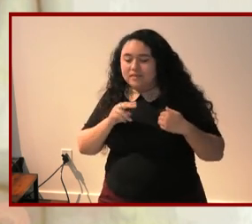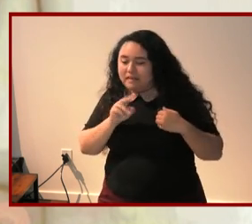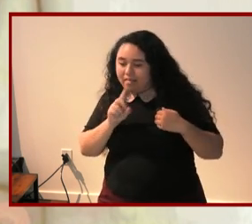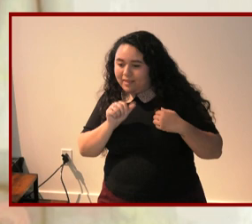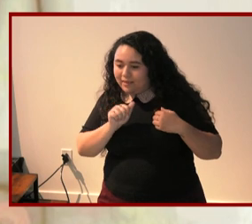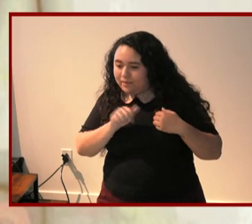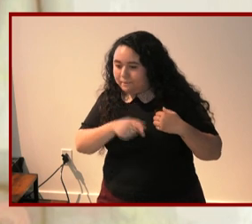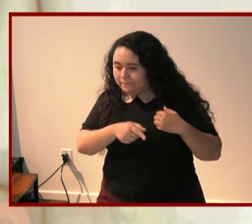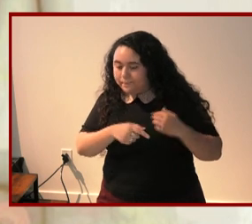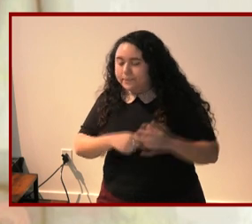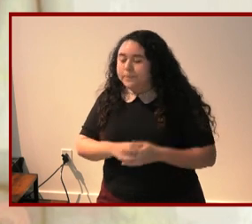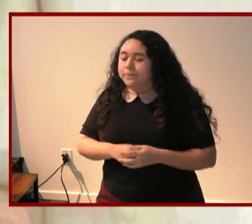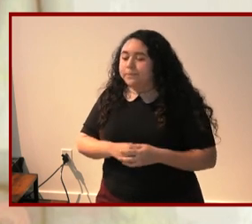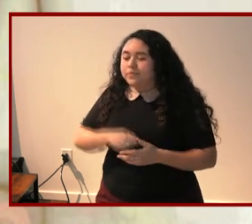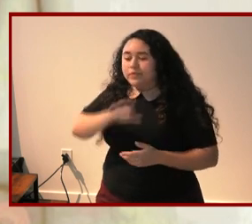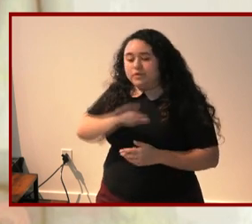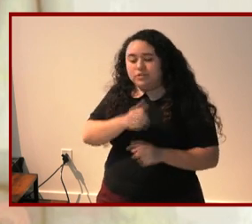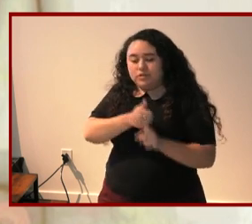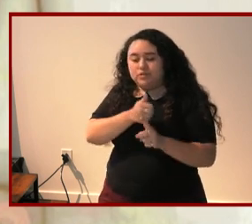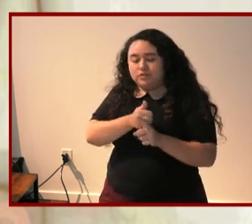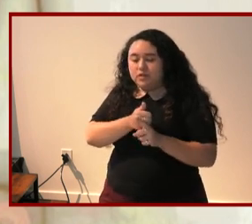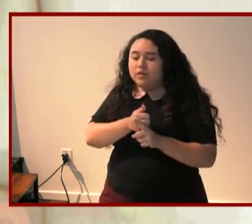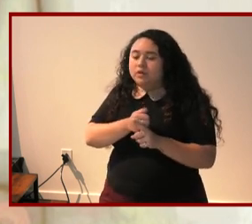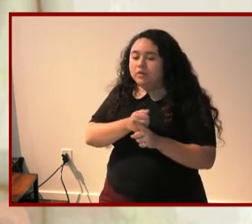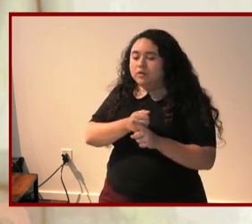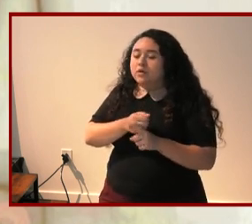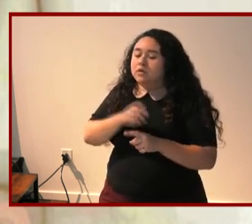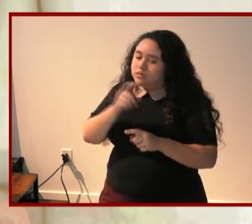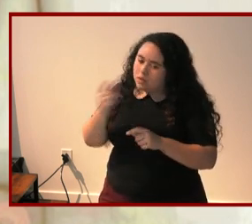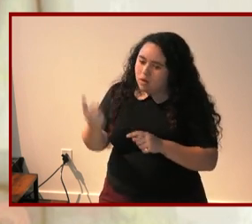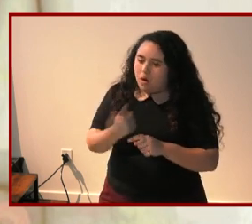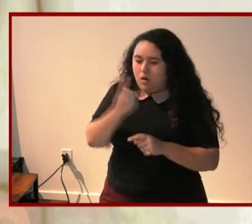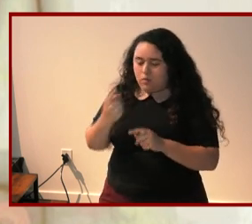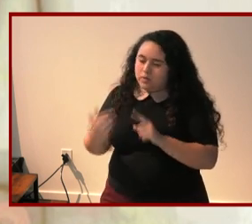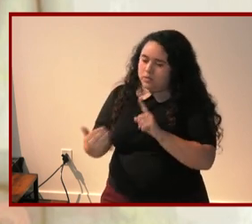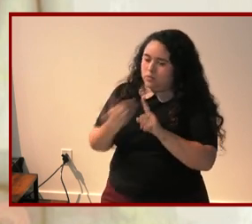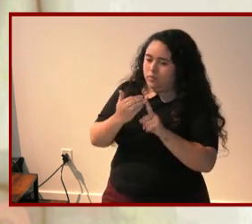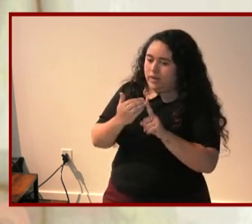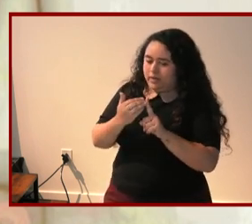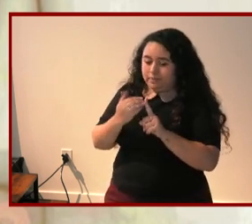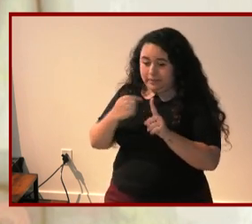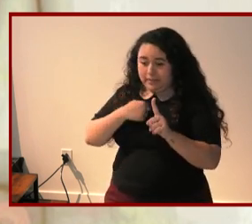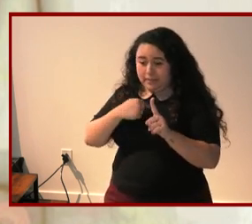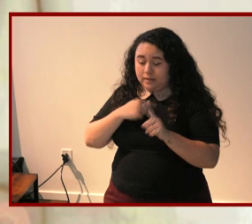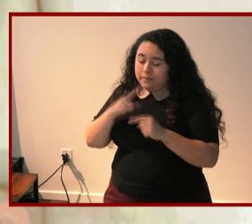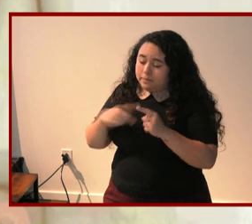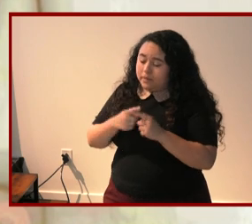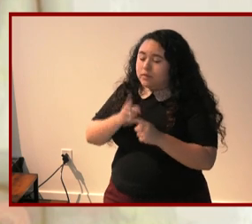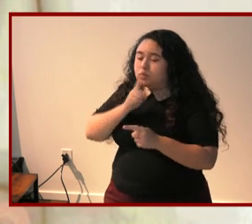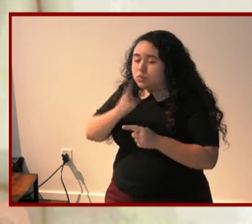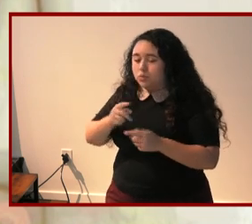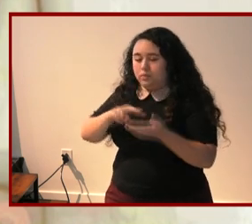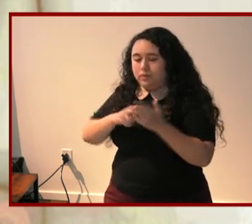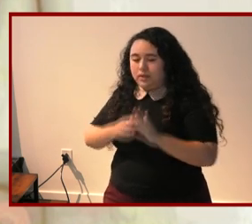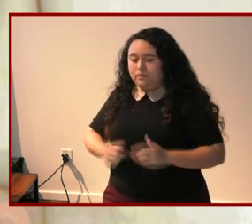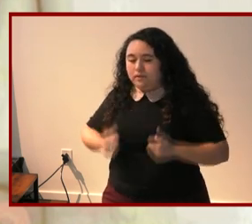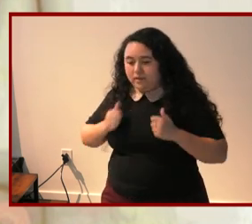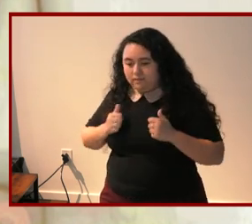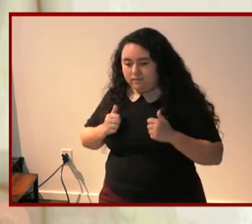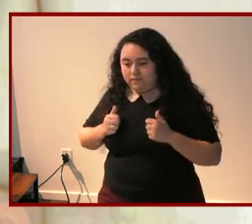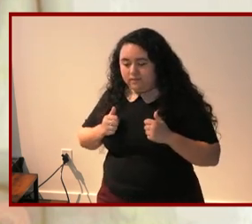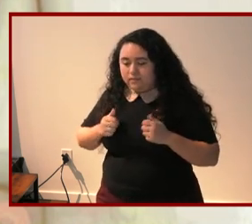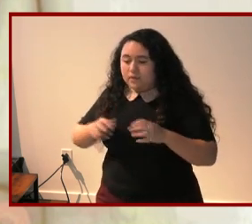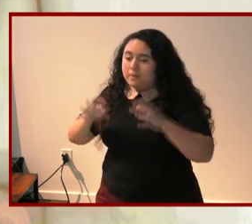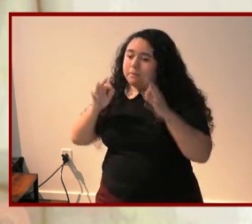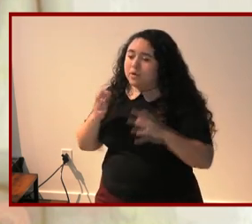the child who would be a quote constant reminder end quote to hampton about the true meaning of life perfect